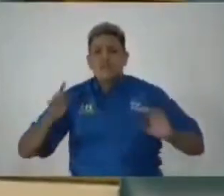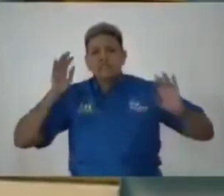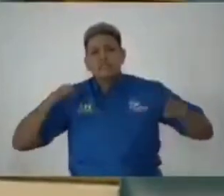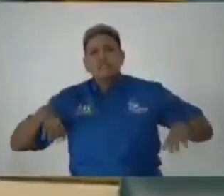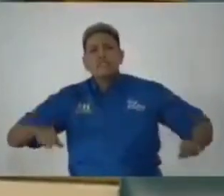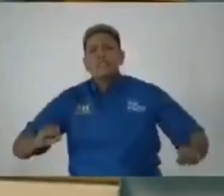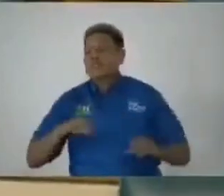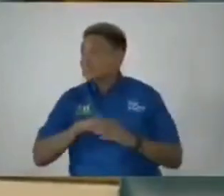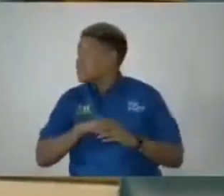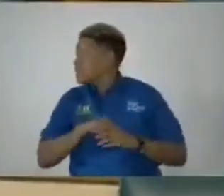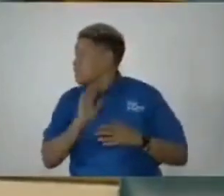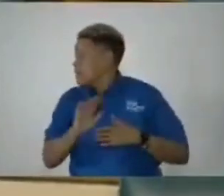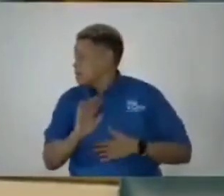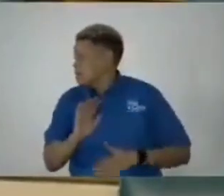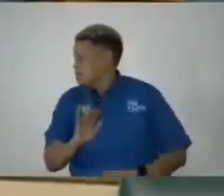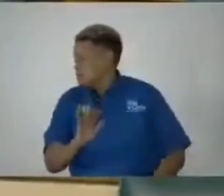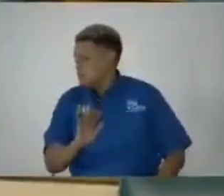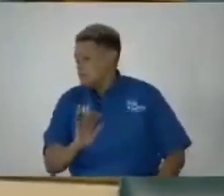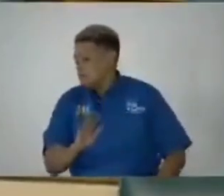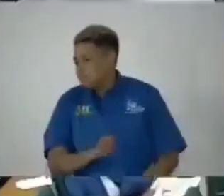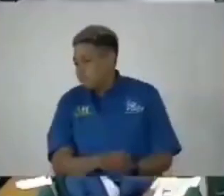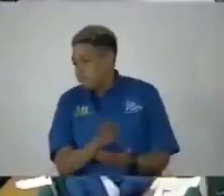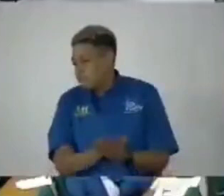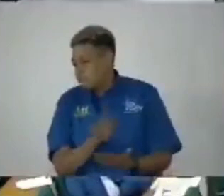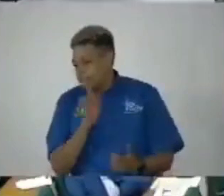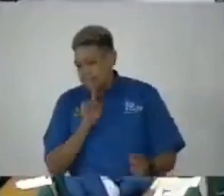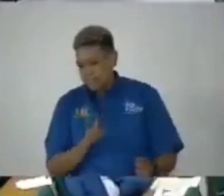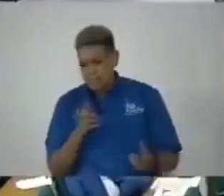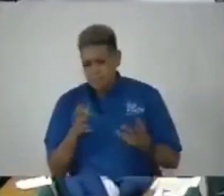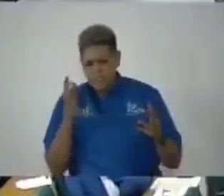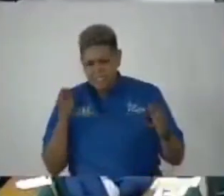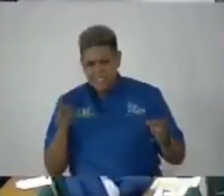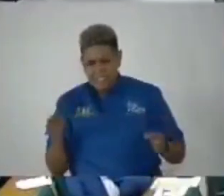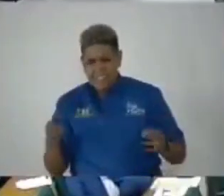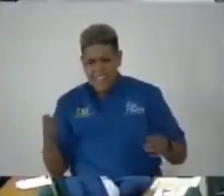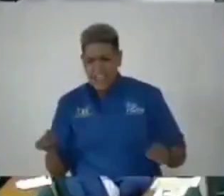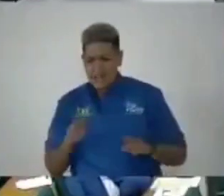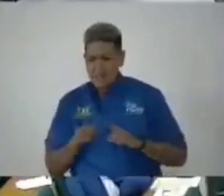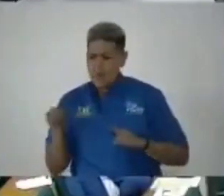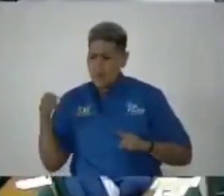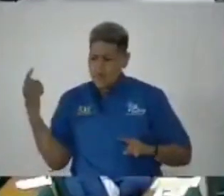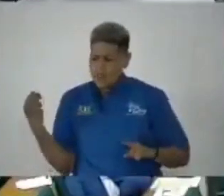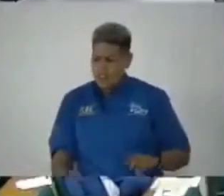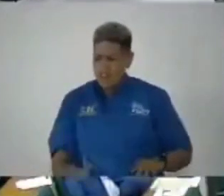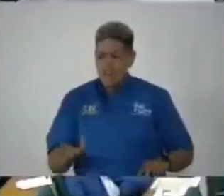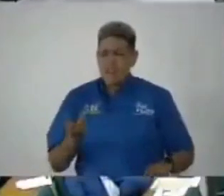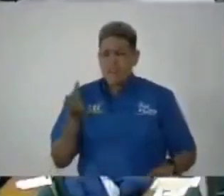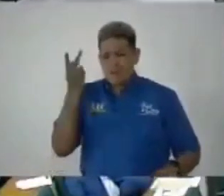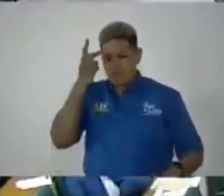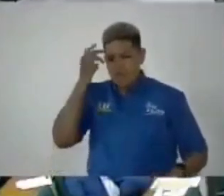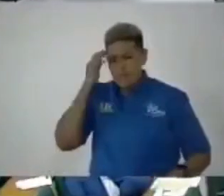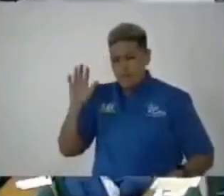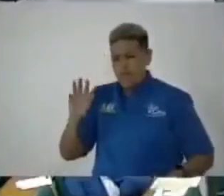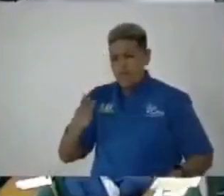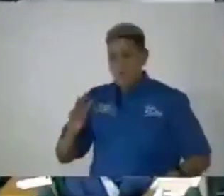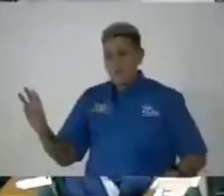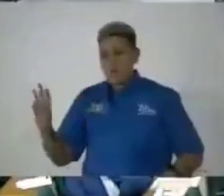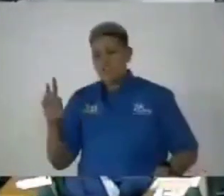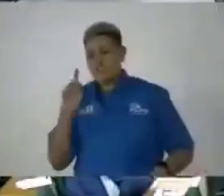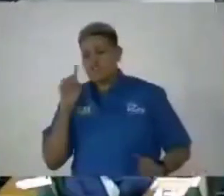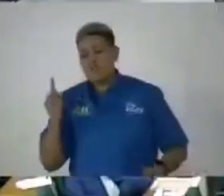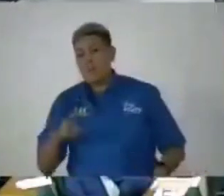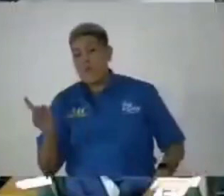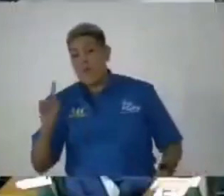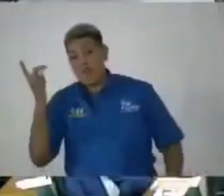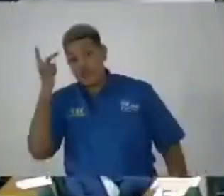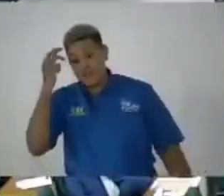in the tabling of the report. Yes. But when it comes to the tabling of the prime minister, the Westcon report in which